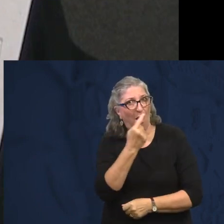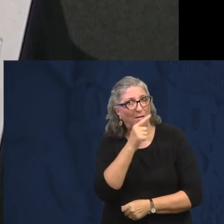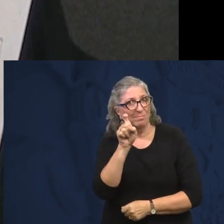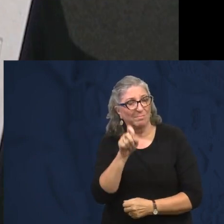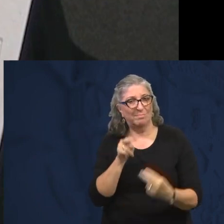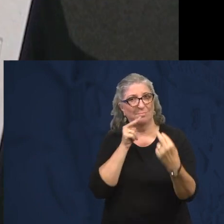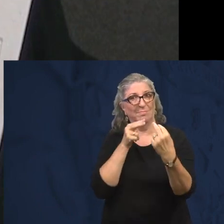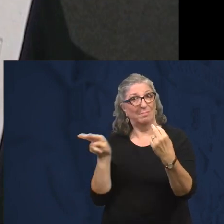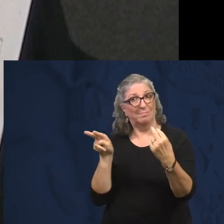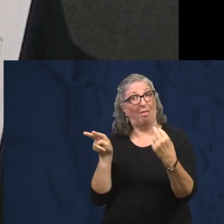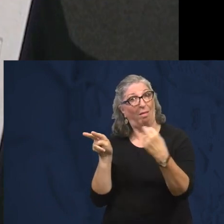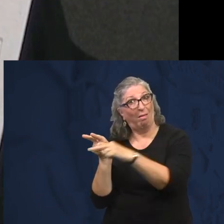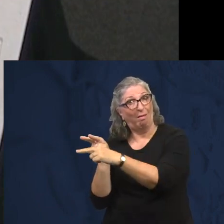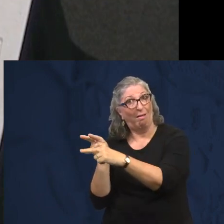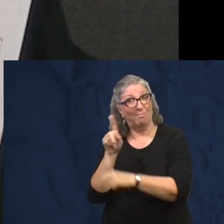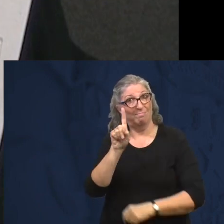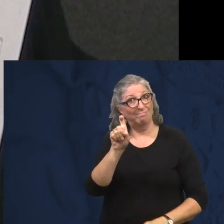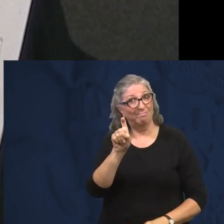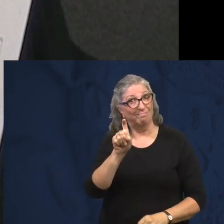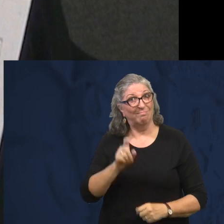the infant follows her gaze.